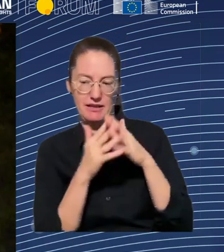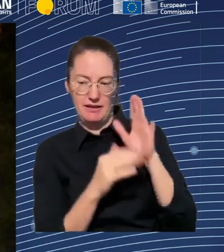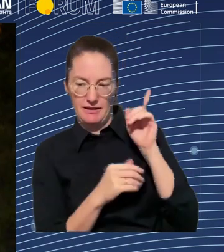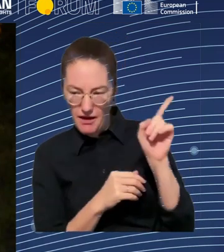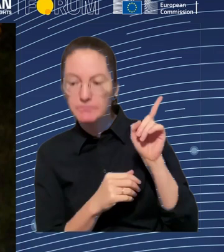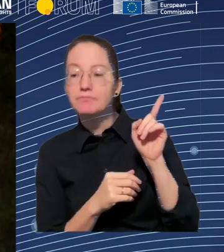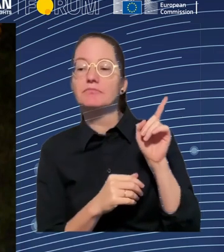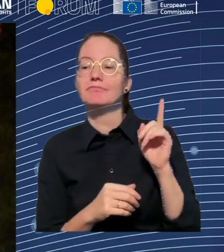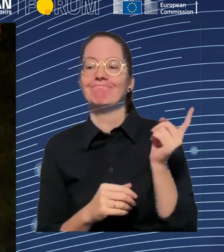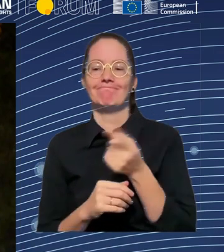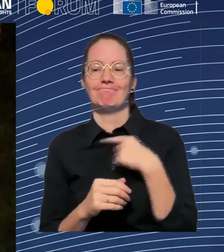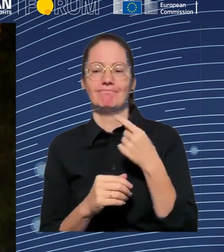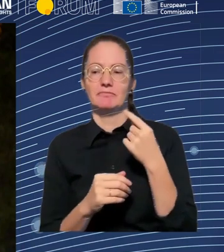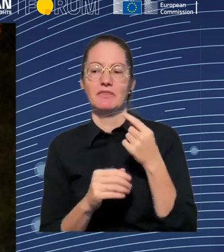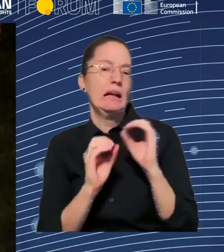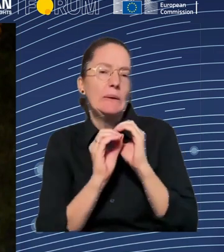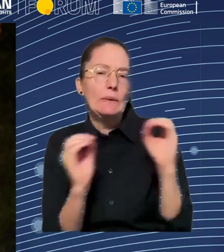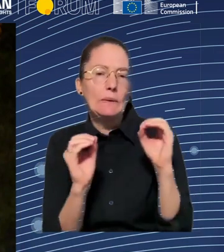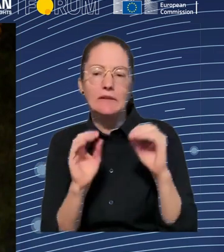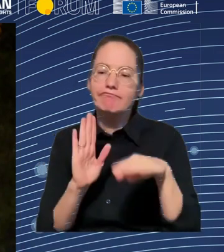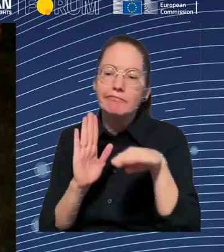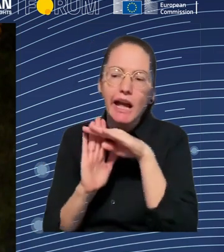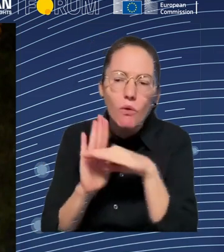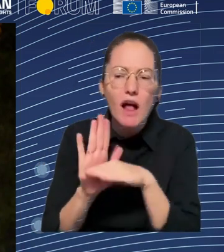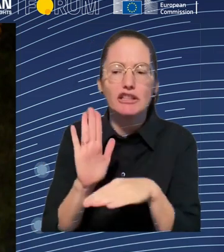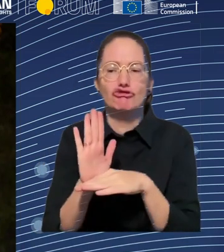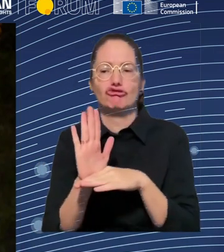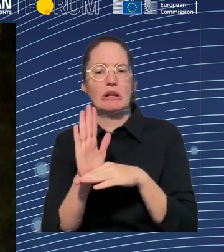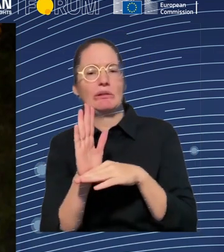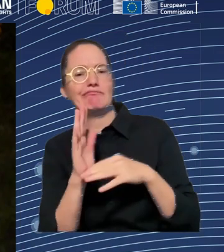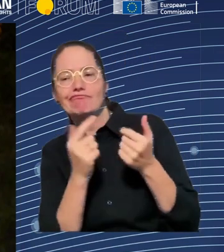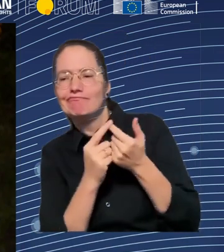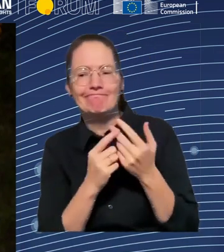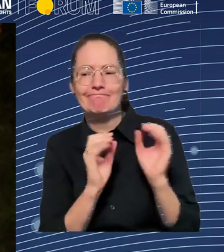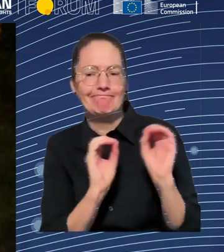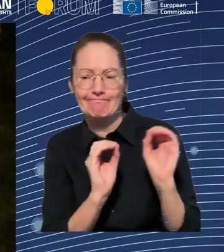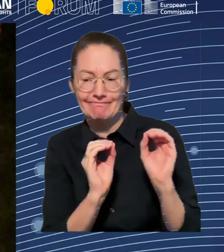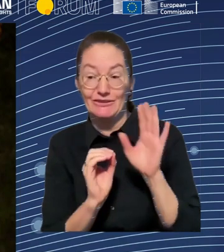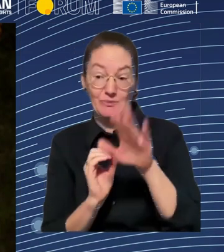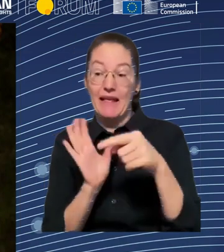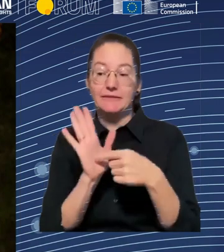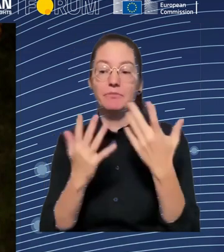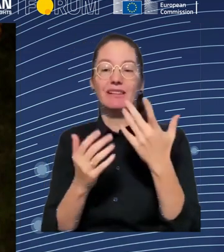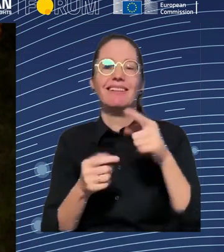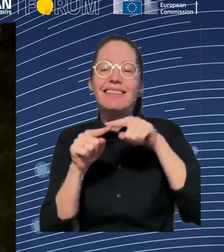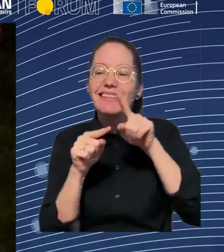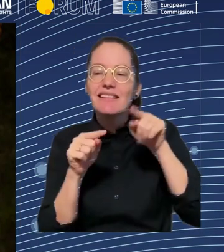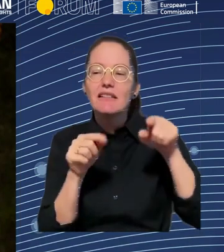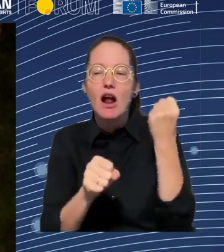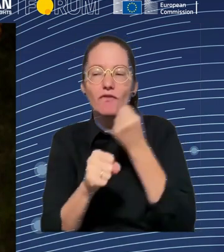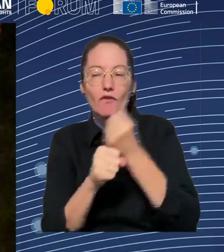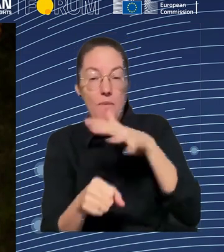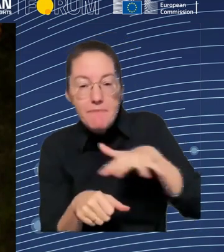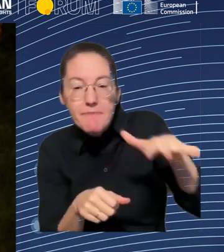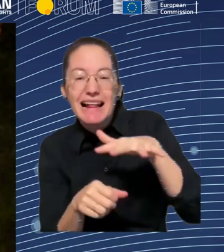harms. And here, I will say, we have a big problem that we have very little data. We have very little data on how many employers are actually using